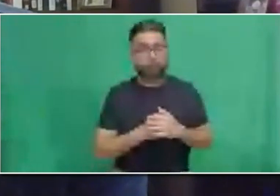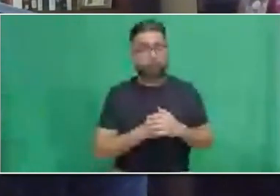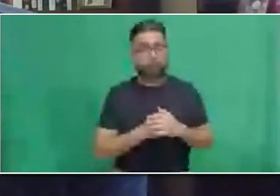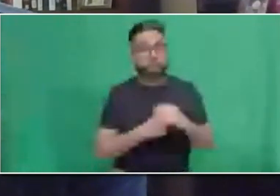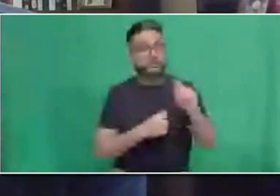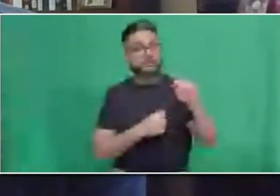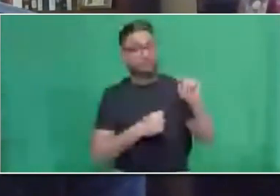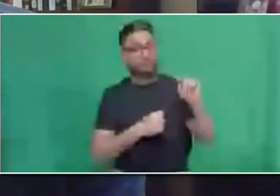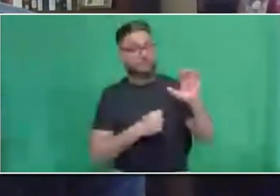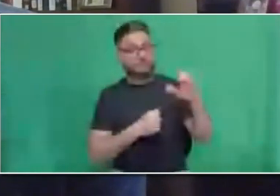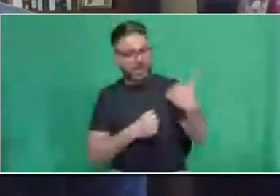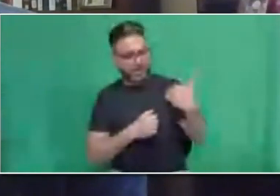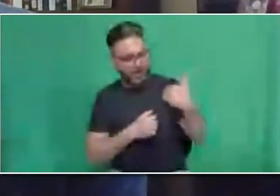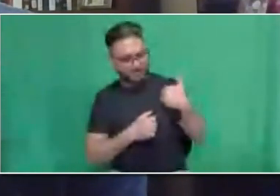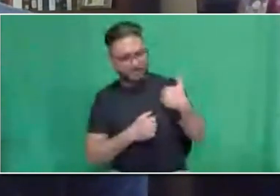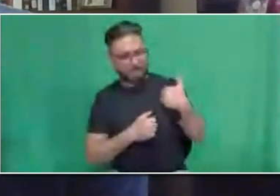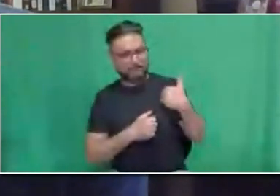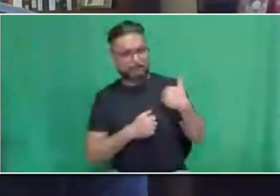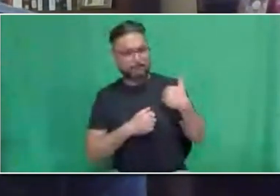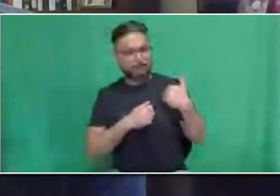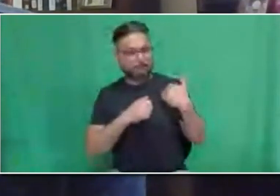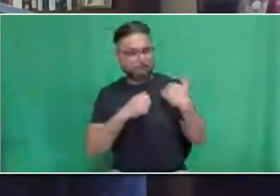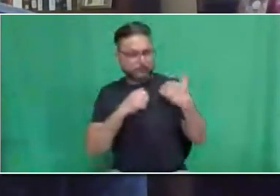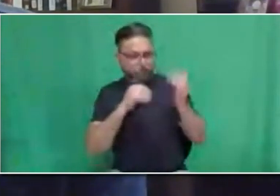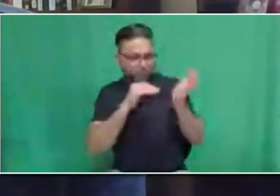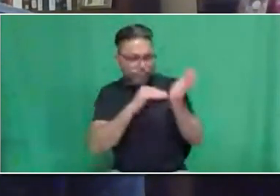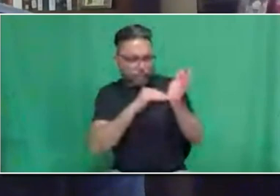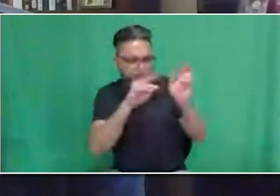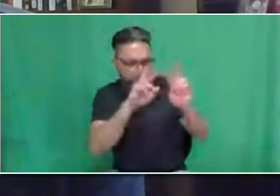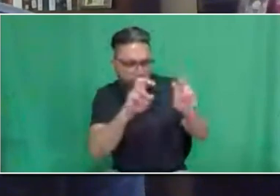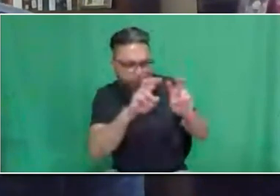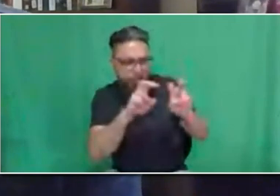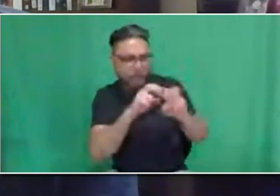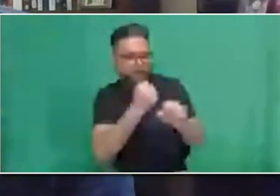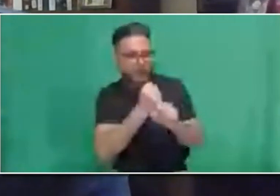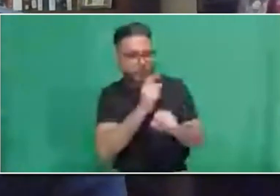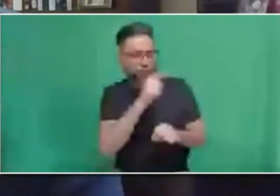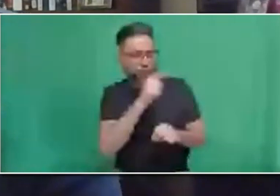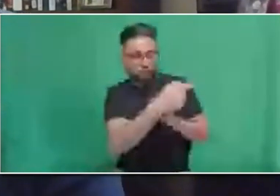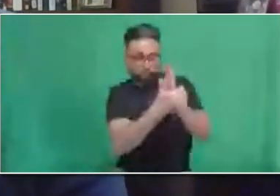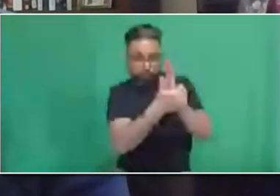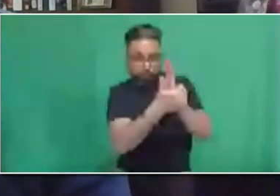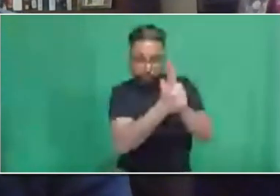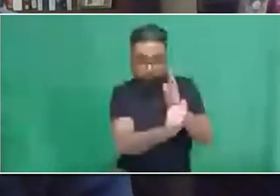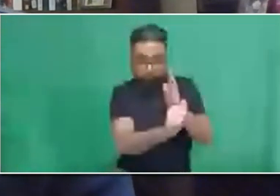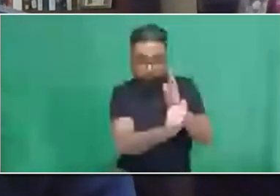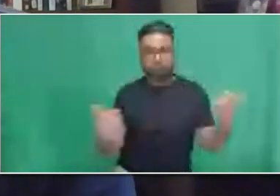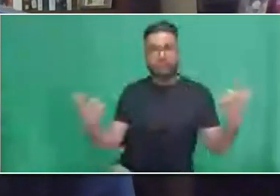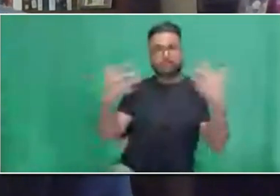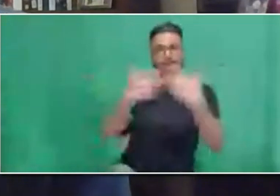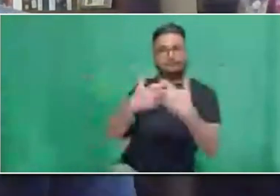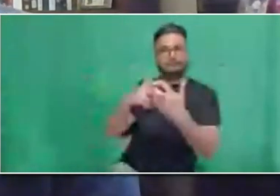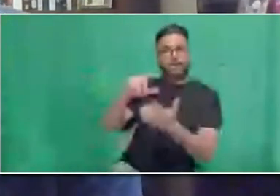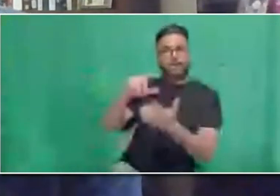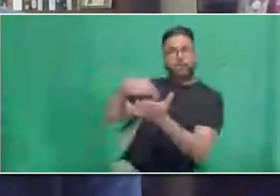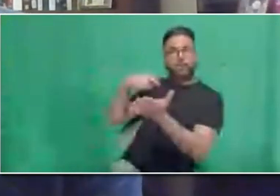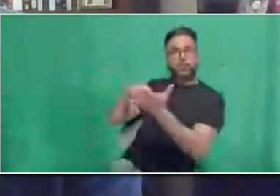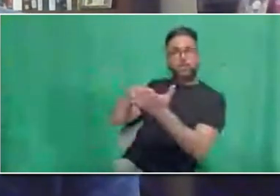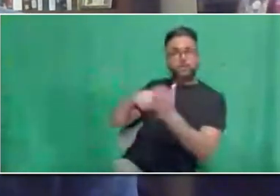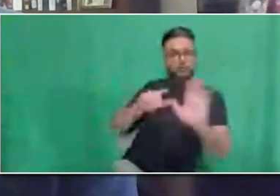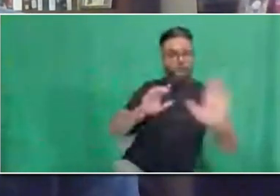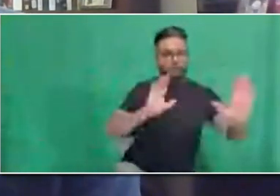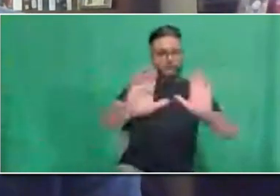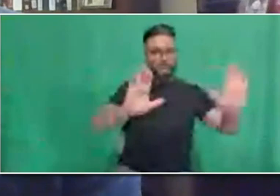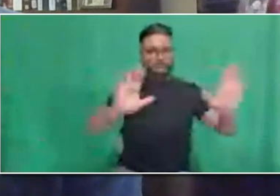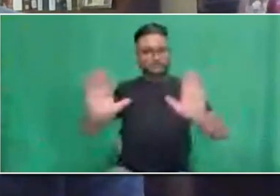meet the physical demands of the role they're applying for. The physical assessment and testing is carried out by suitably qualified health professionals